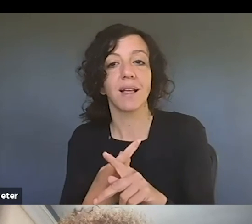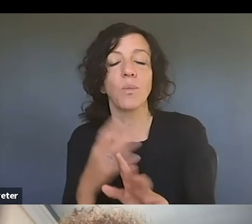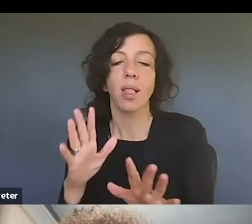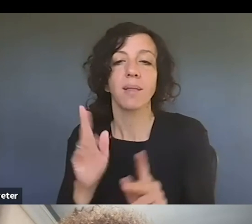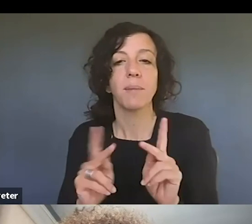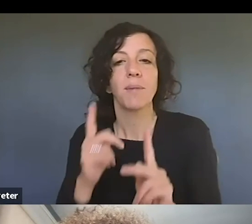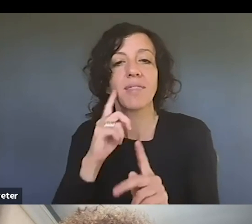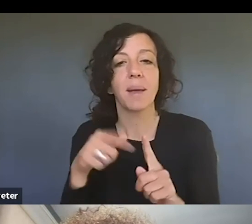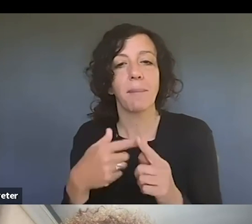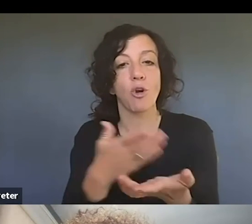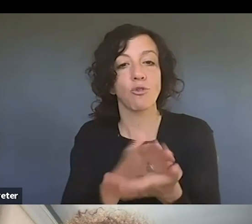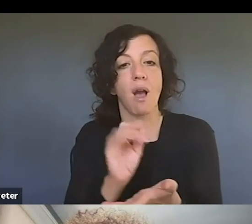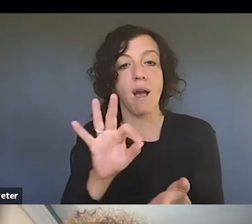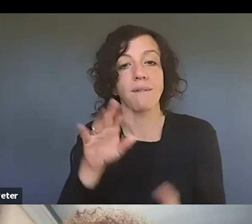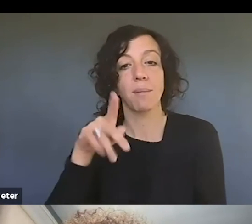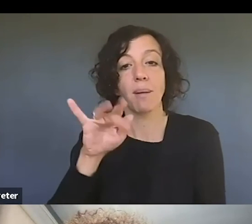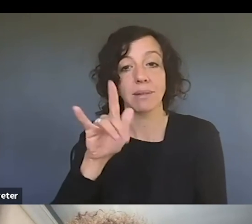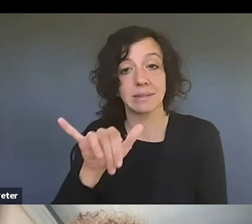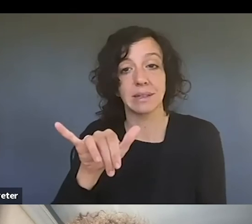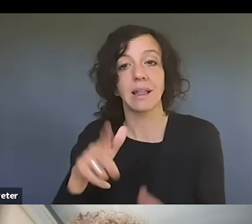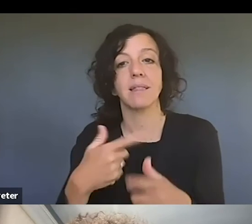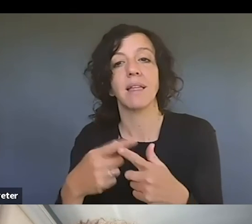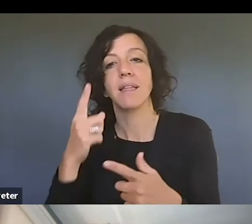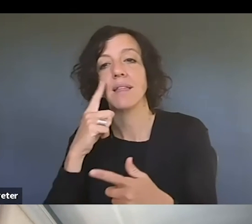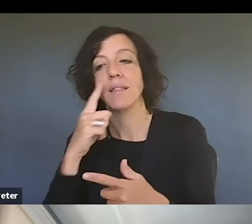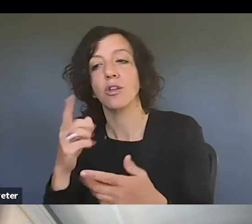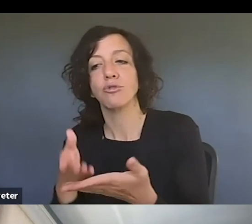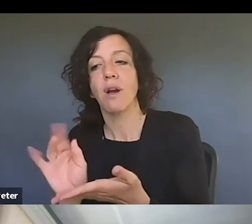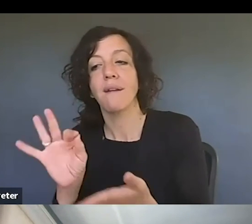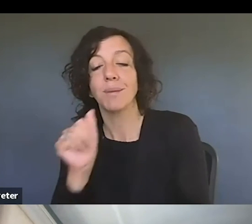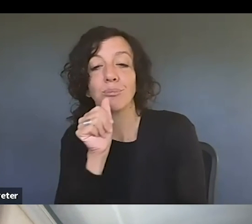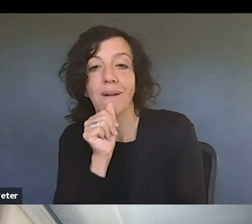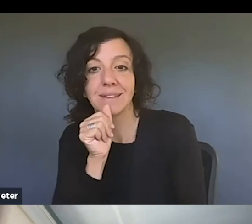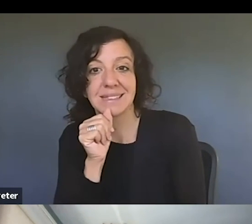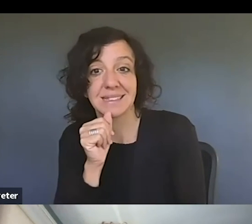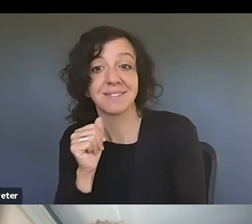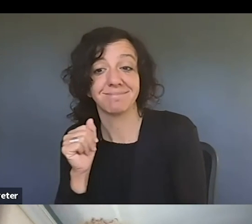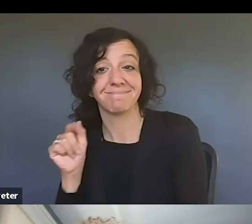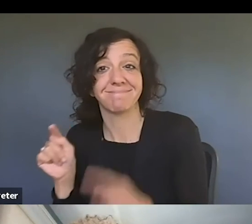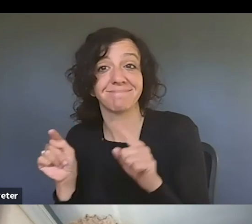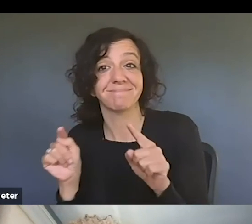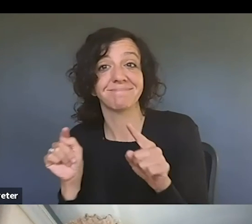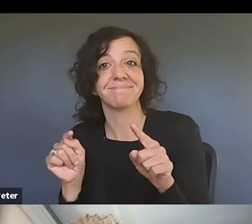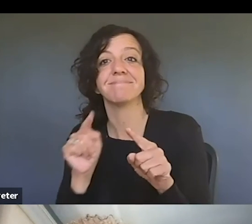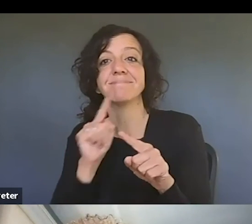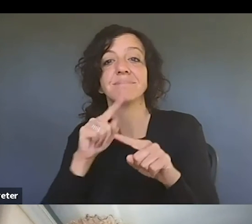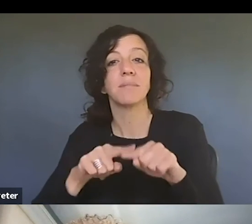about right of publicity and then they think about right of privacy. Right. And it depends on the state,